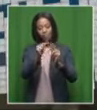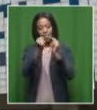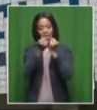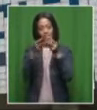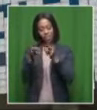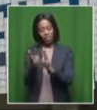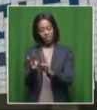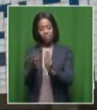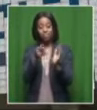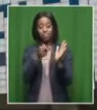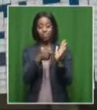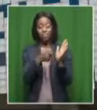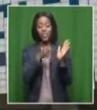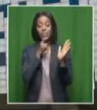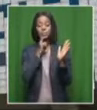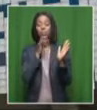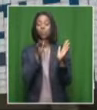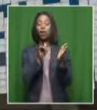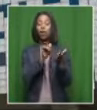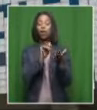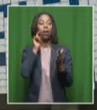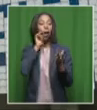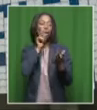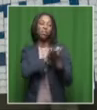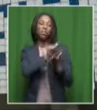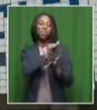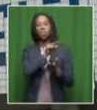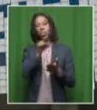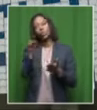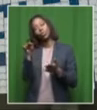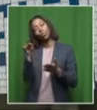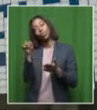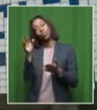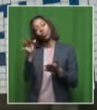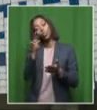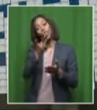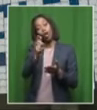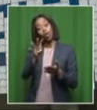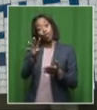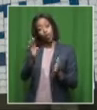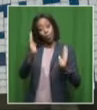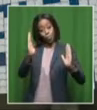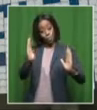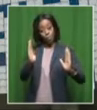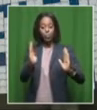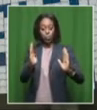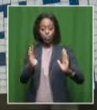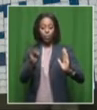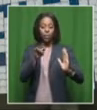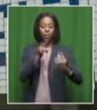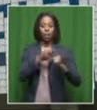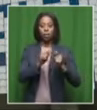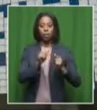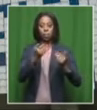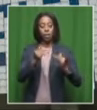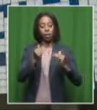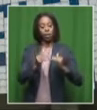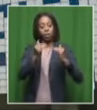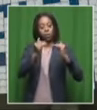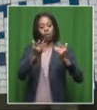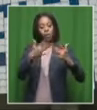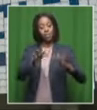obviously uses prevalence among 16, those between the age 16 and 24. And it has increased from